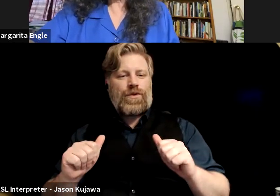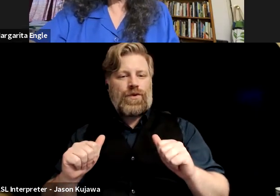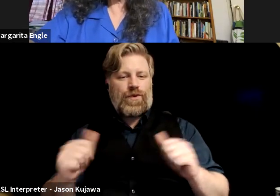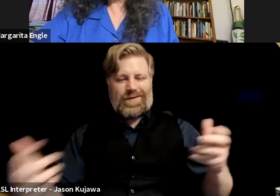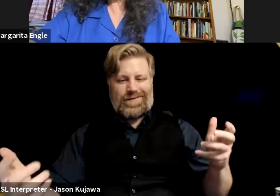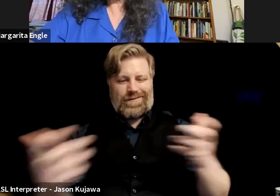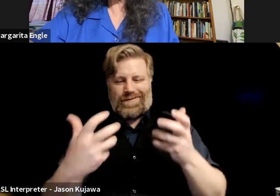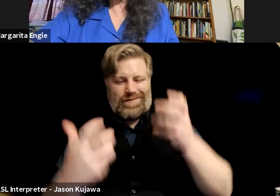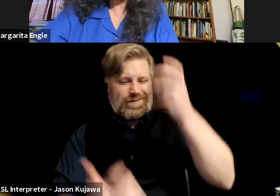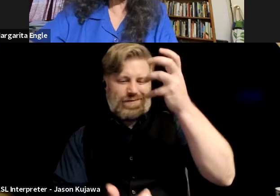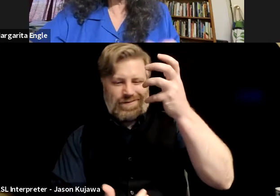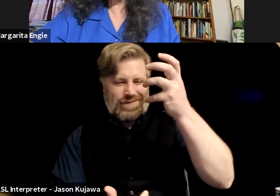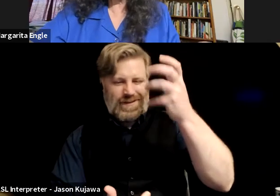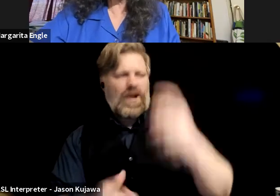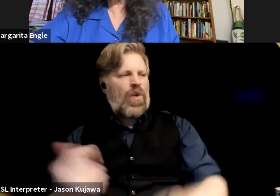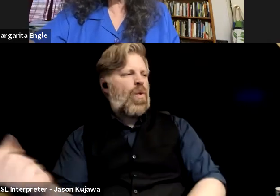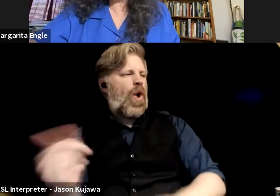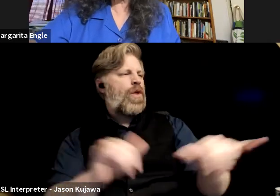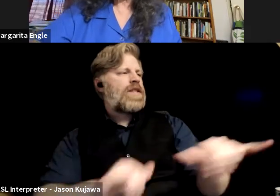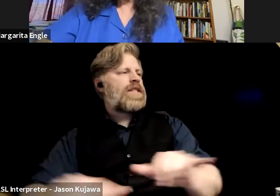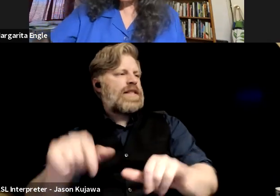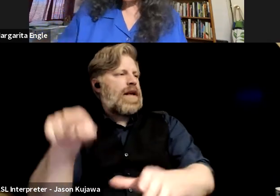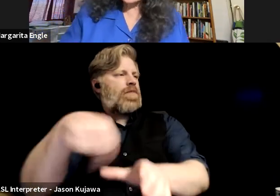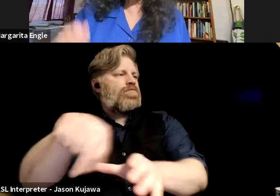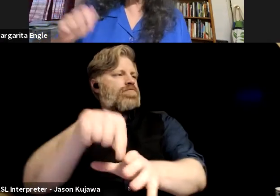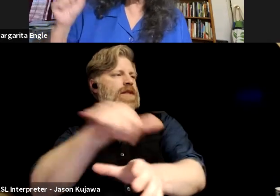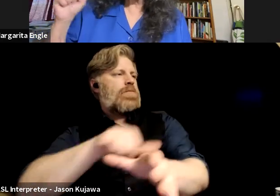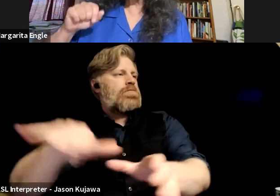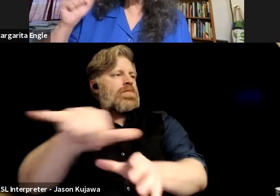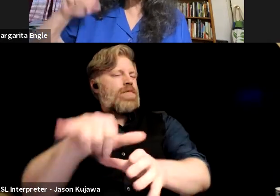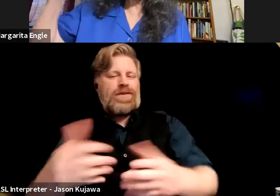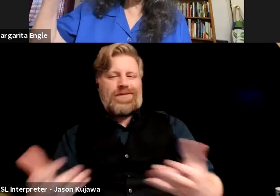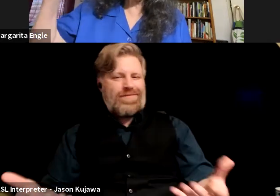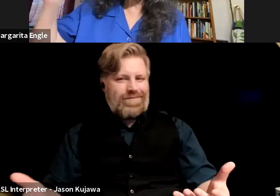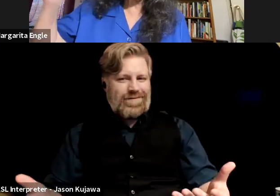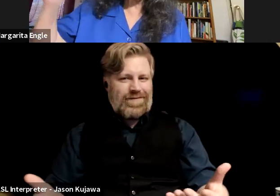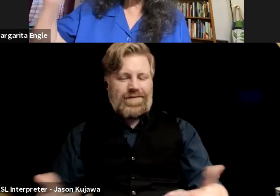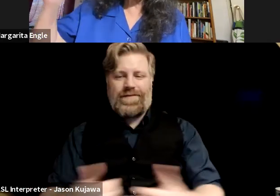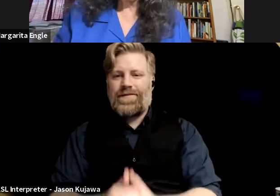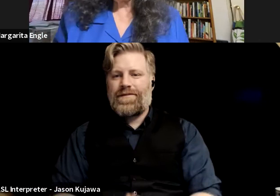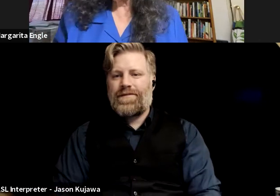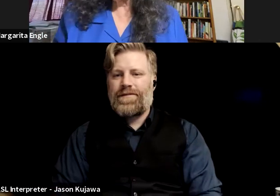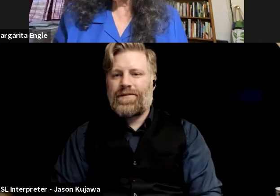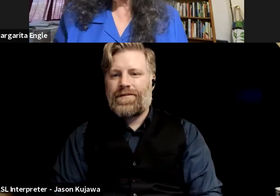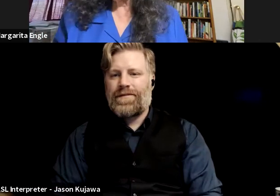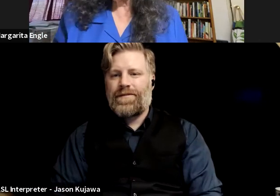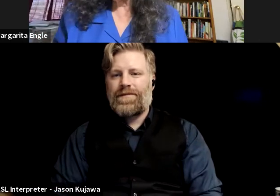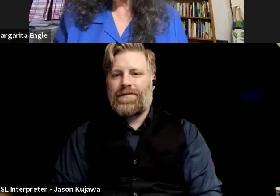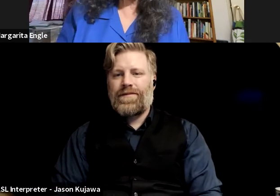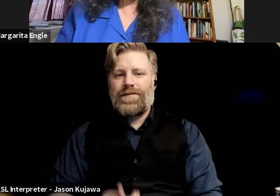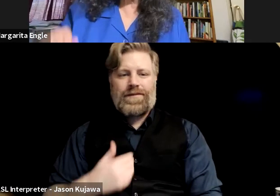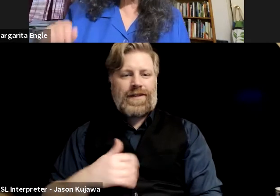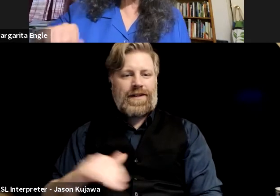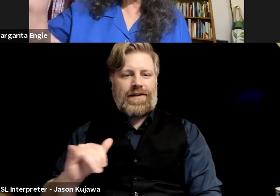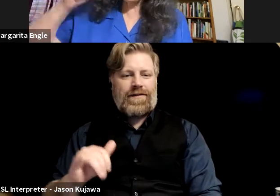when you just say, okay, everybody's the same within this group. You know, it's kind of like you can cross, uh, Hispanic Heritage